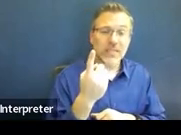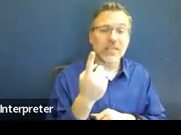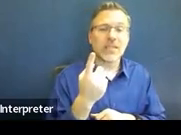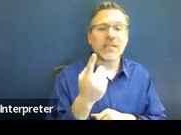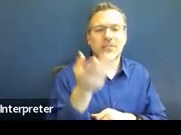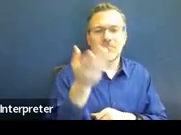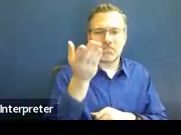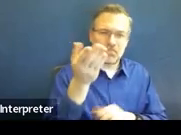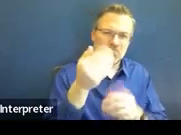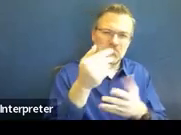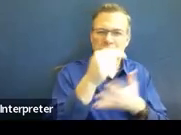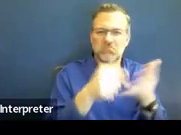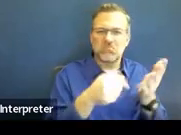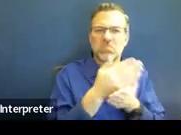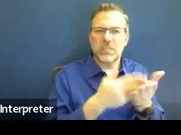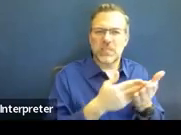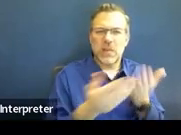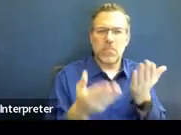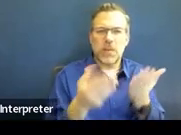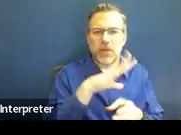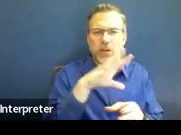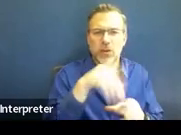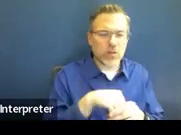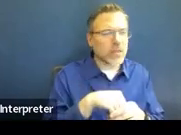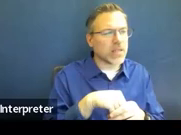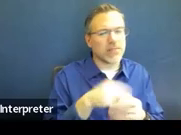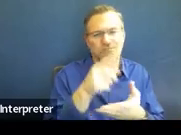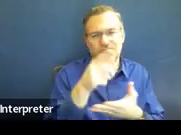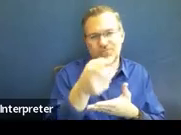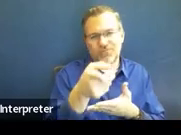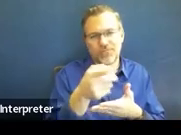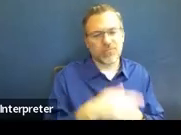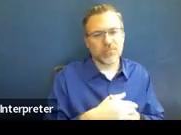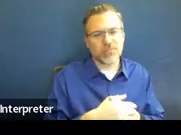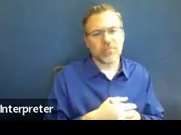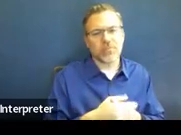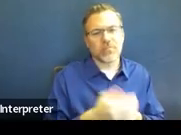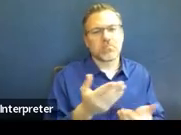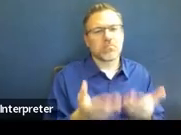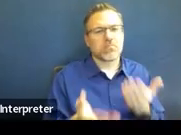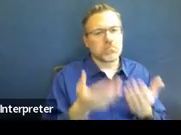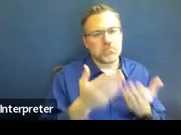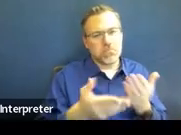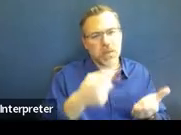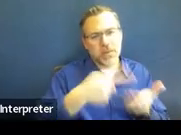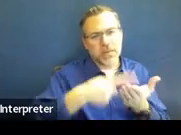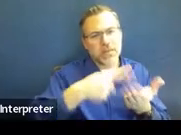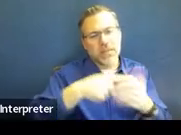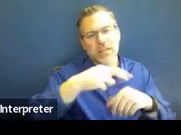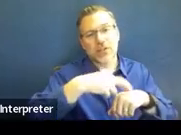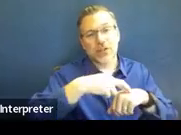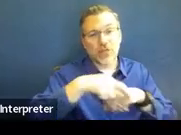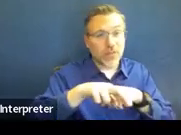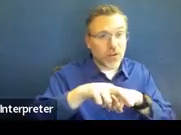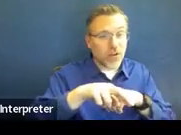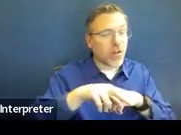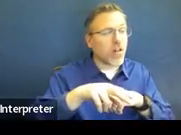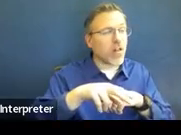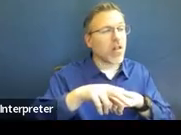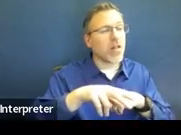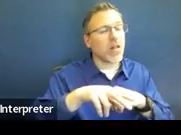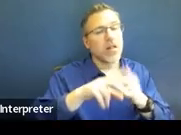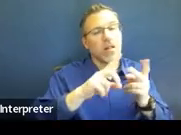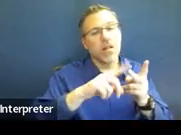that may be included in this section, like you may be going over the referral of a child for special ed, you may be discussing